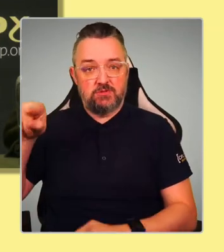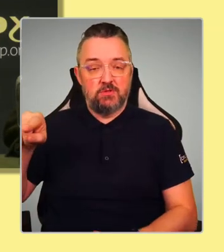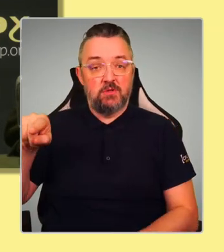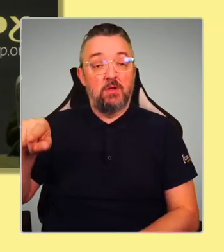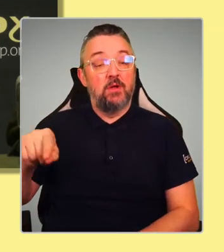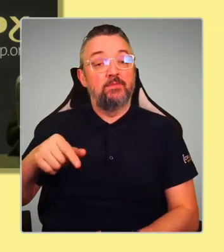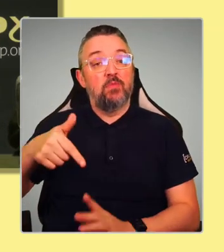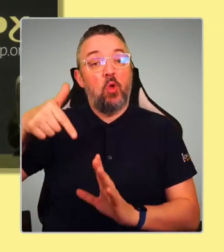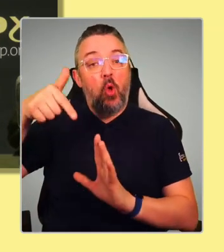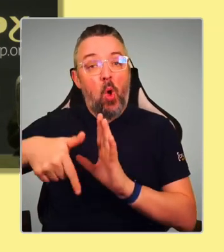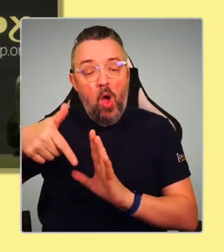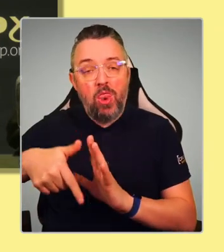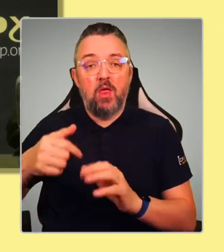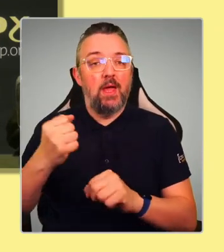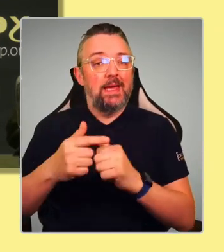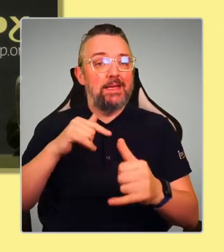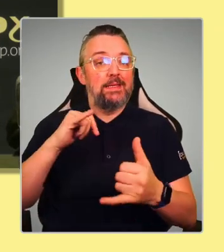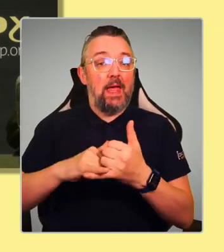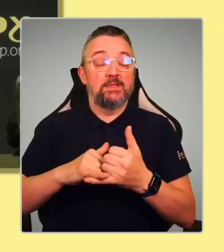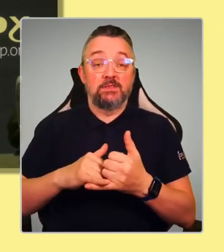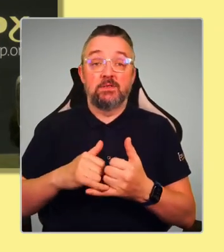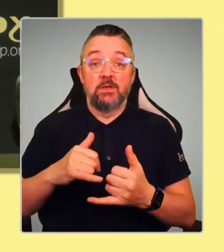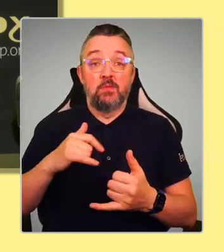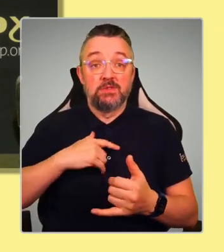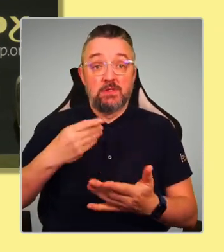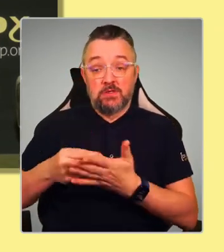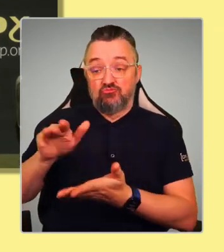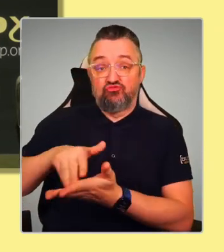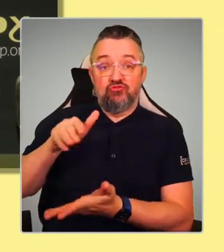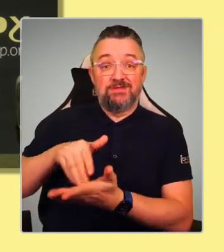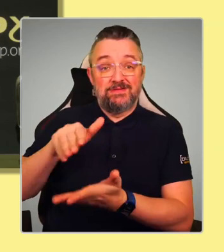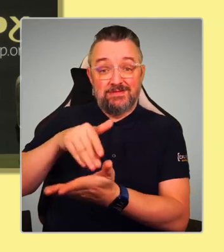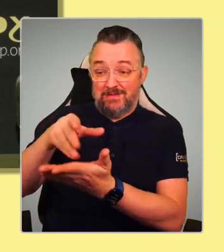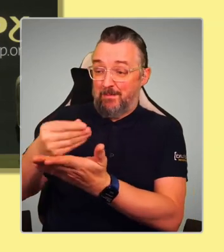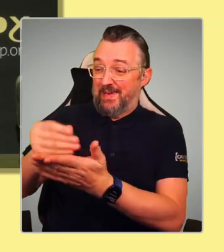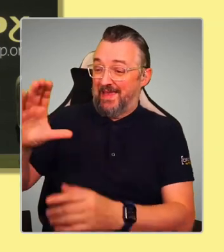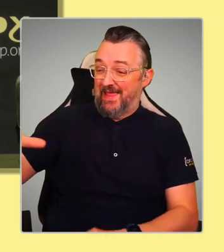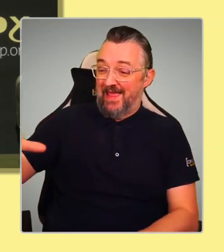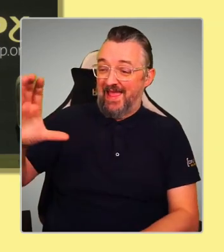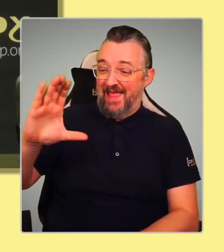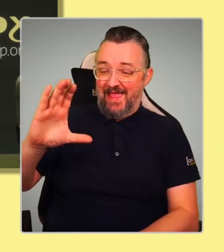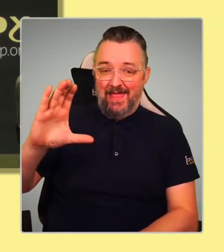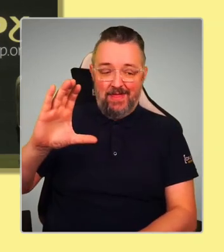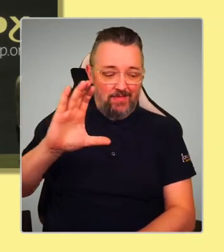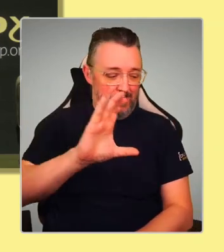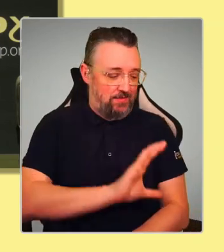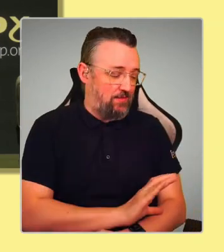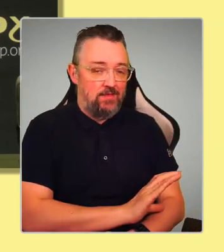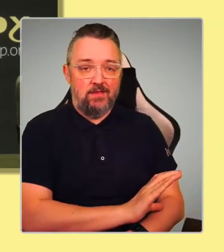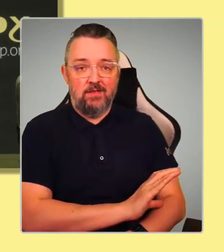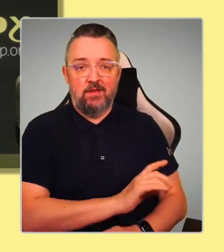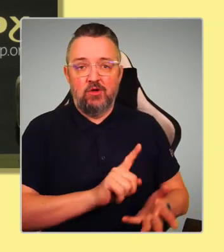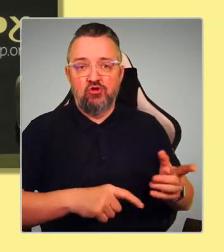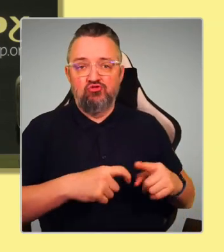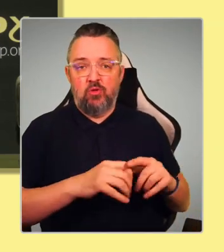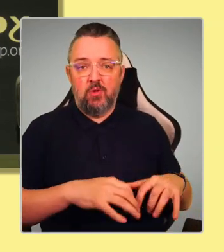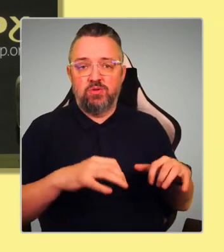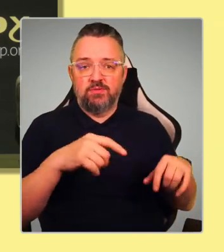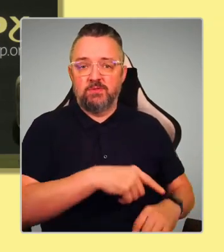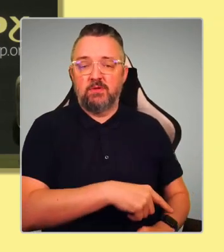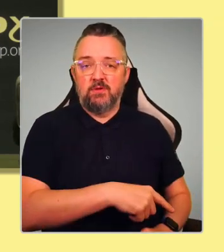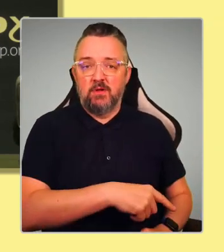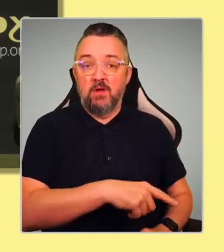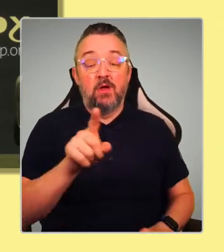largely, in terms of the revenue, has been siphoned off by the UK government. We cannot let that happen with our renewables